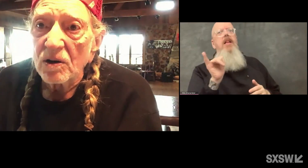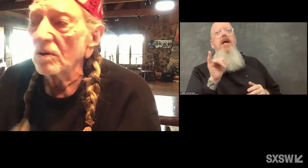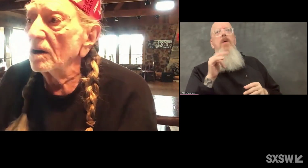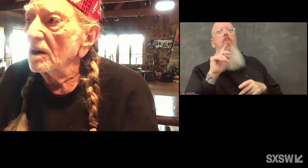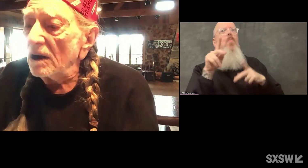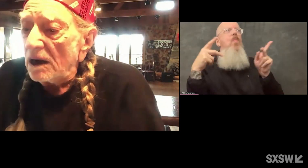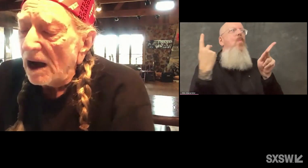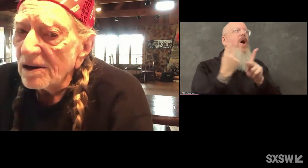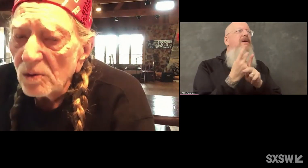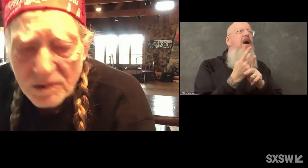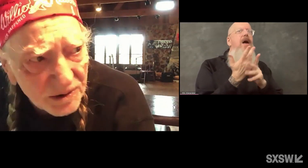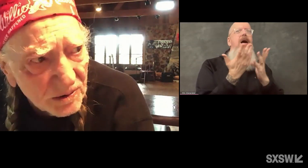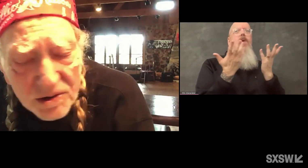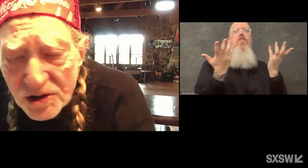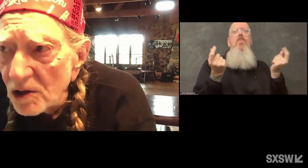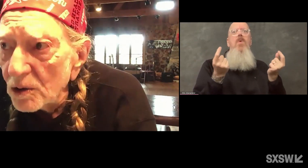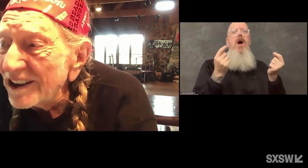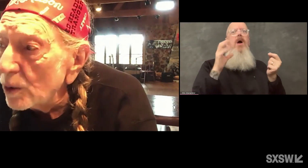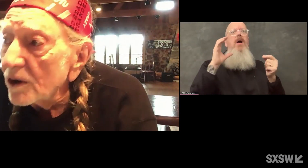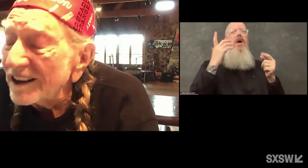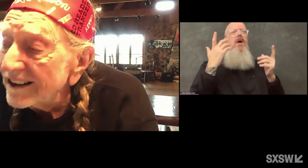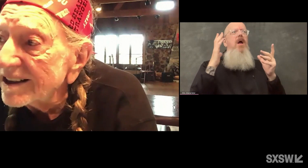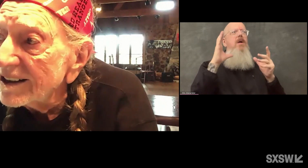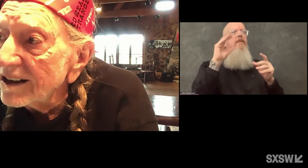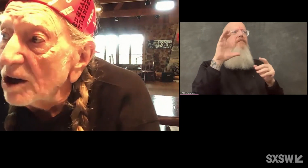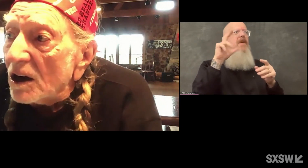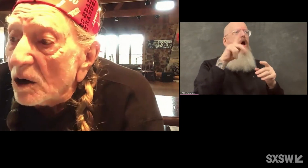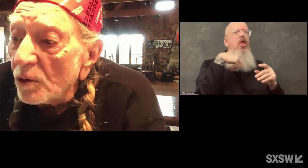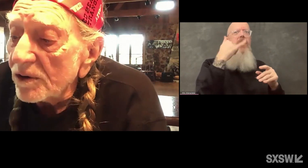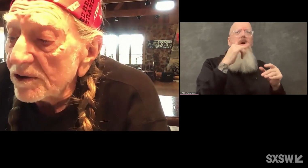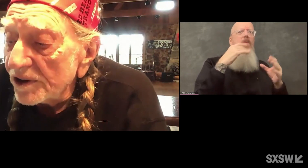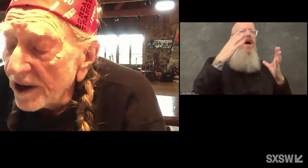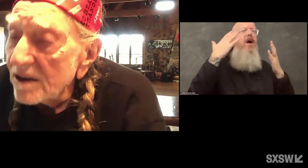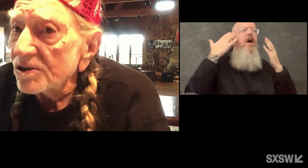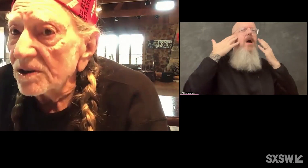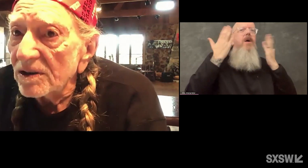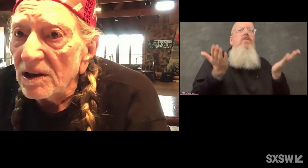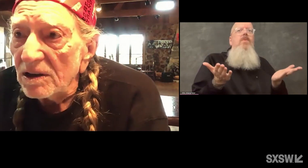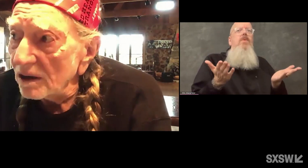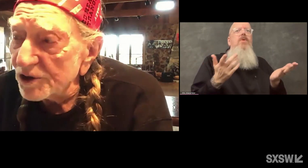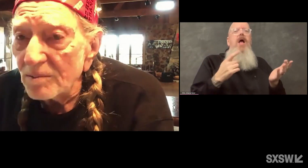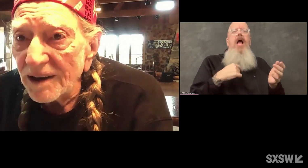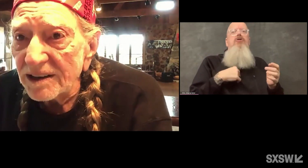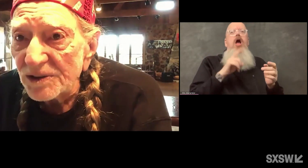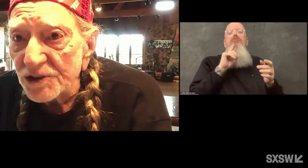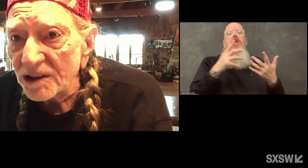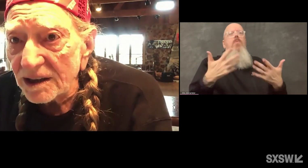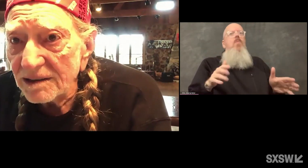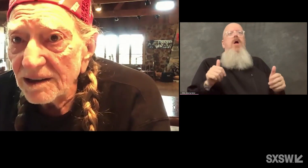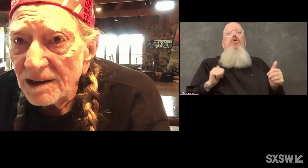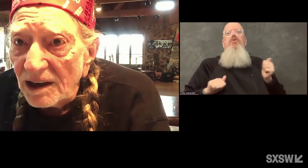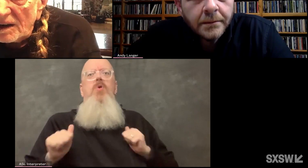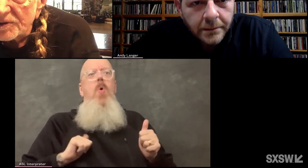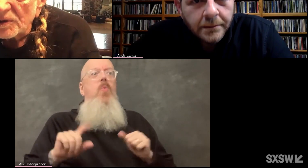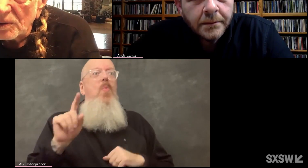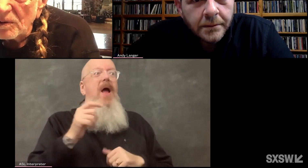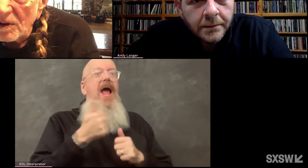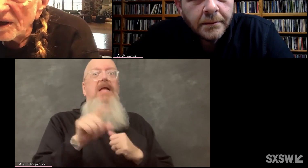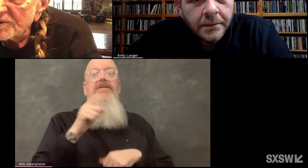show. I don't want to do a show anywhere, anytime where there's a danger of somebody getting sick.